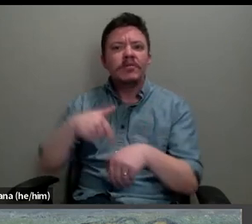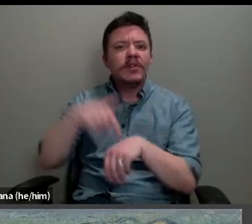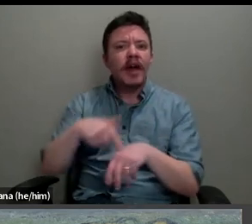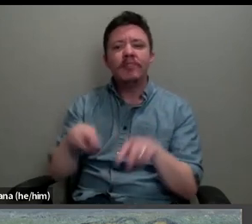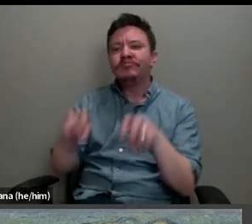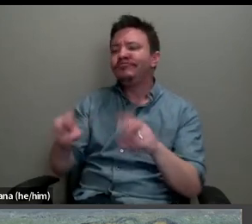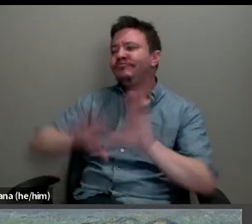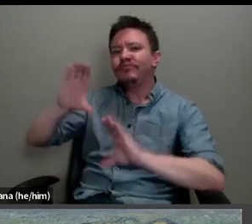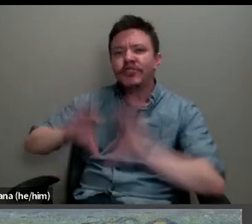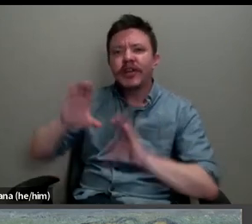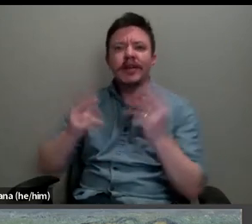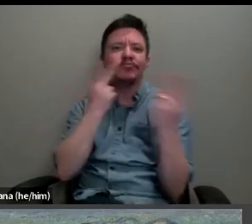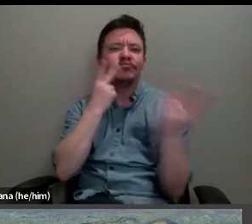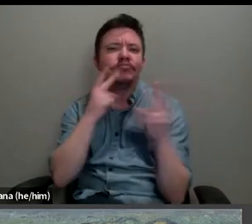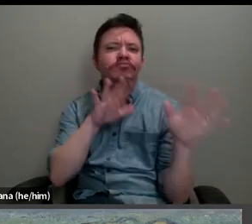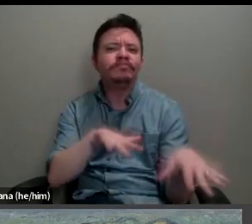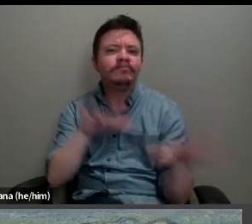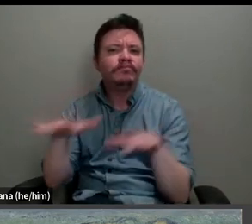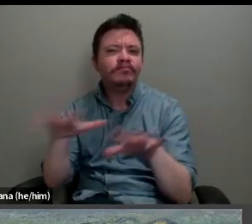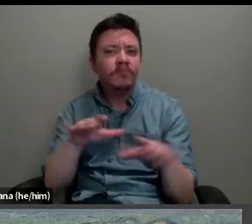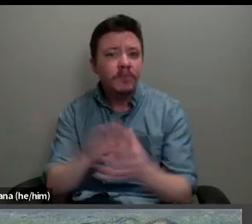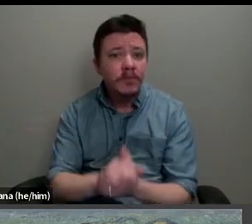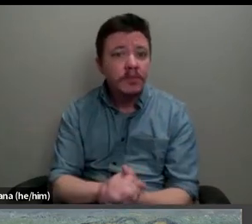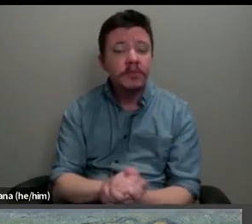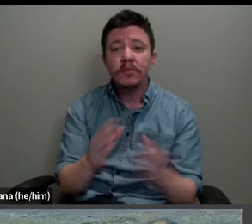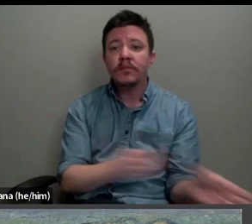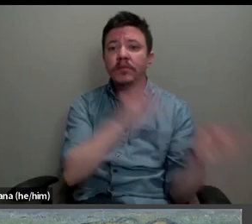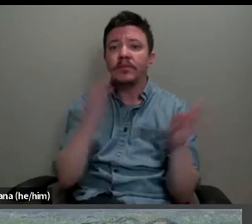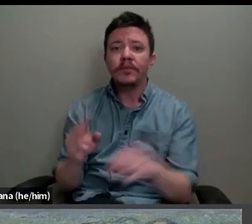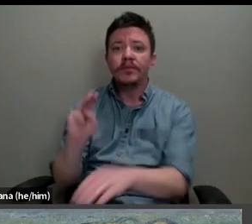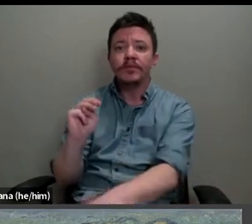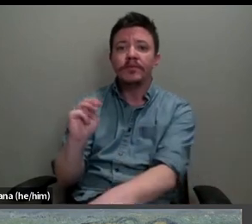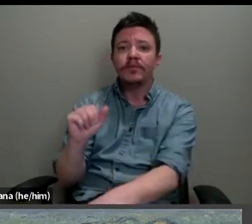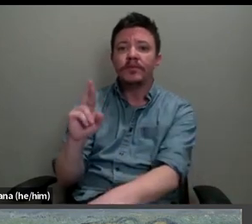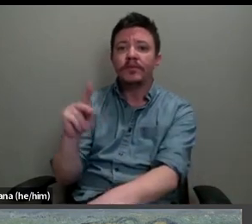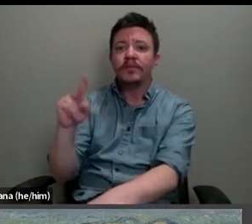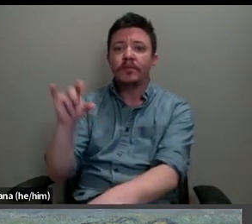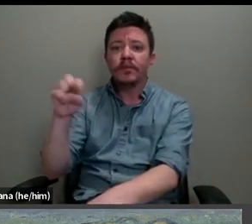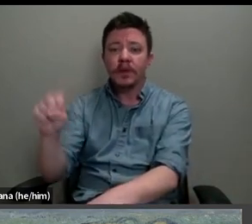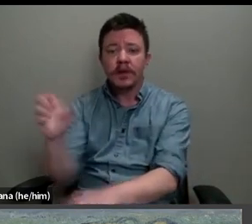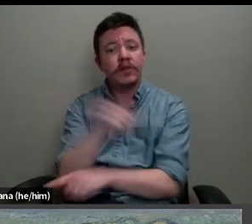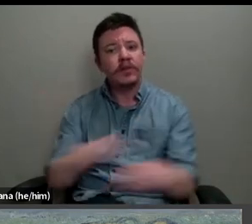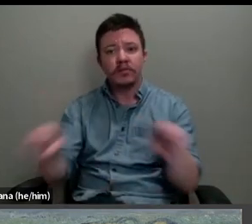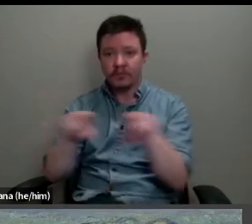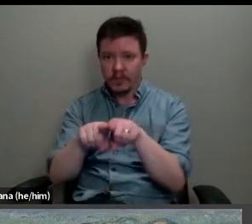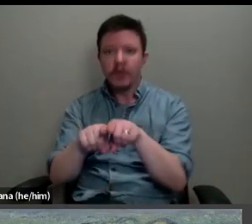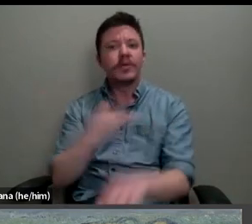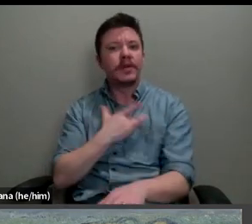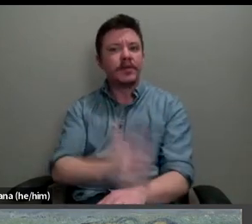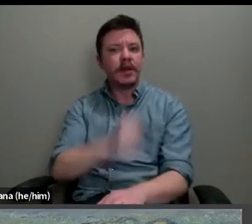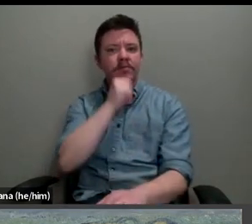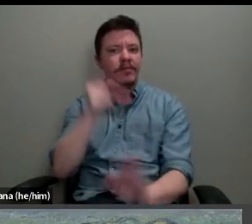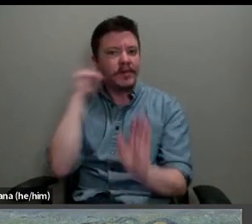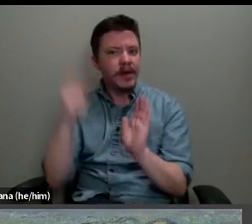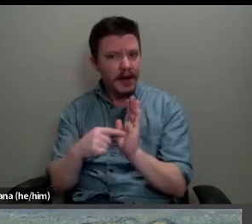and smoking. Marte Denis equally featured as an unidentified subject of many of